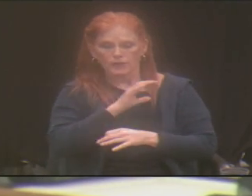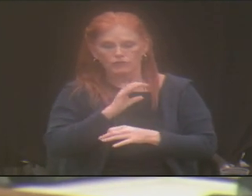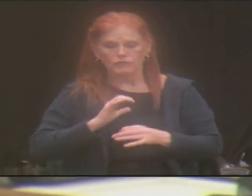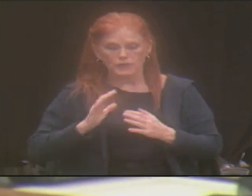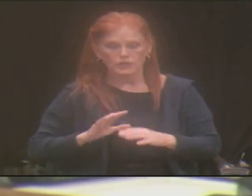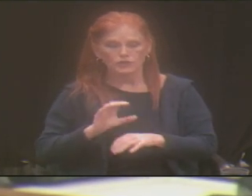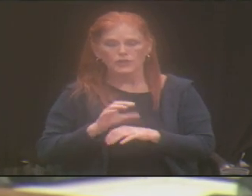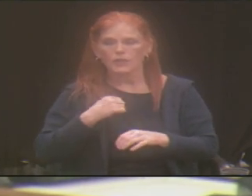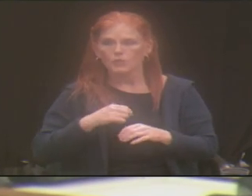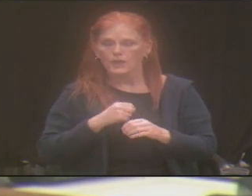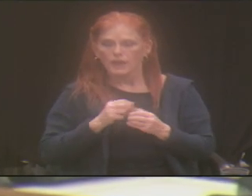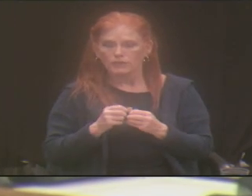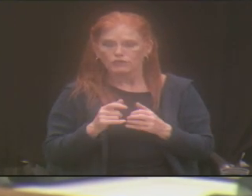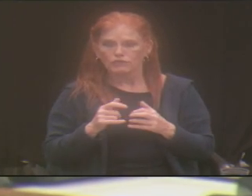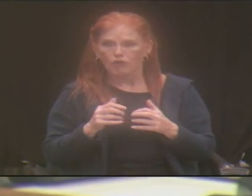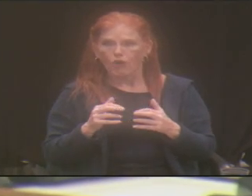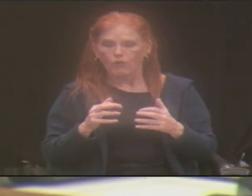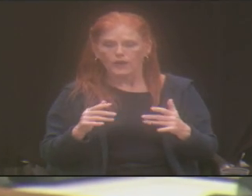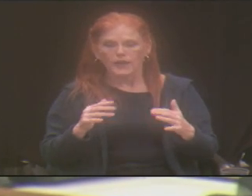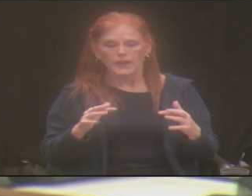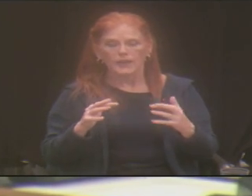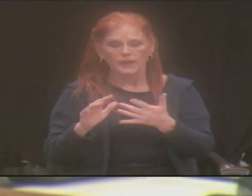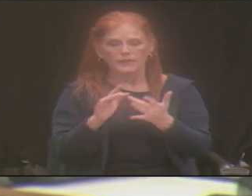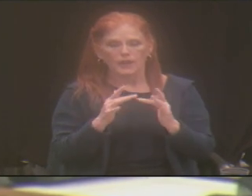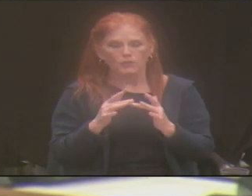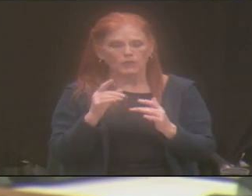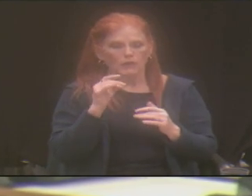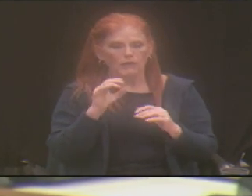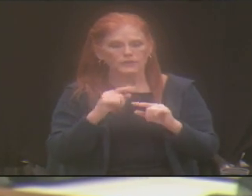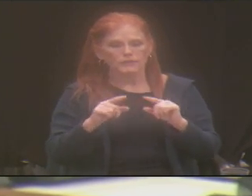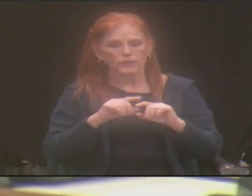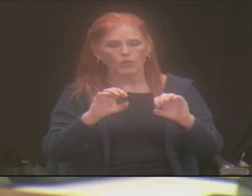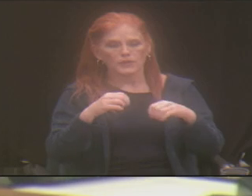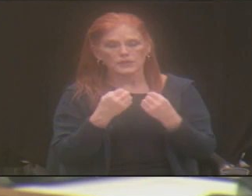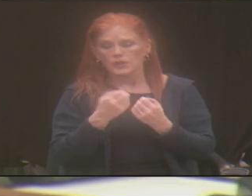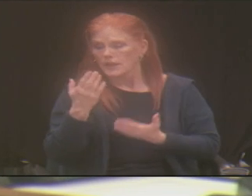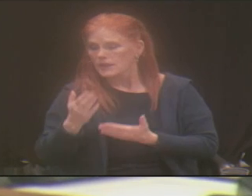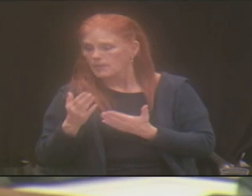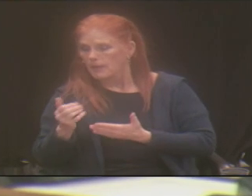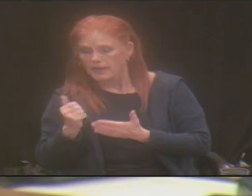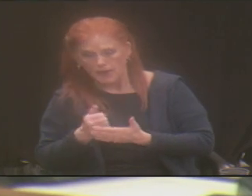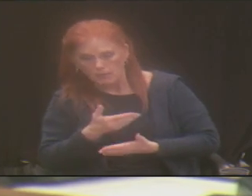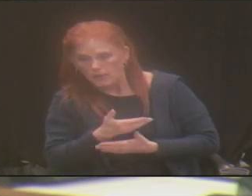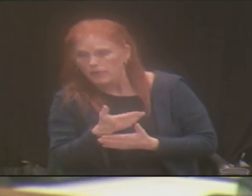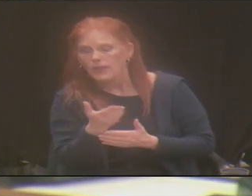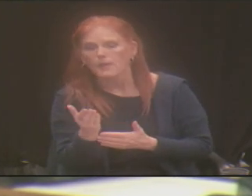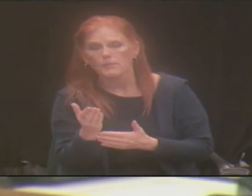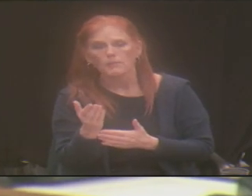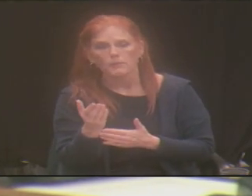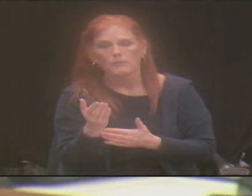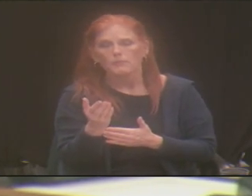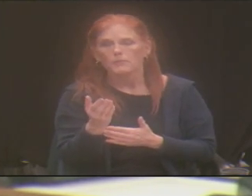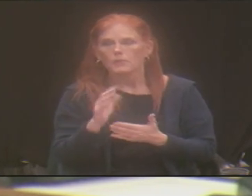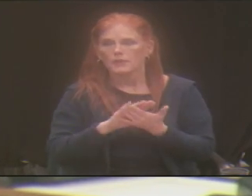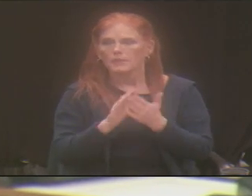network of organizations that might be able to help them further once they enter into adulthood.